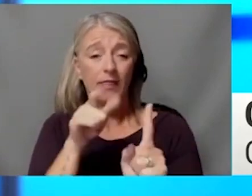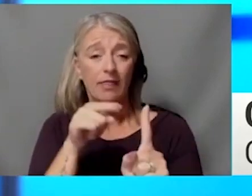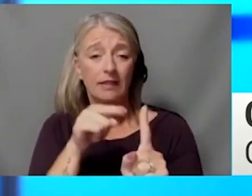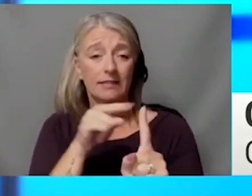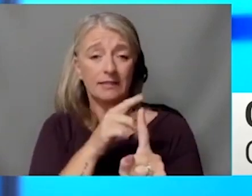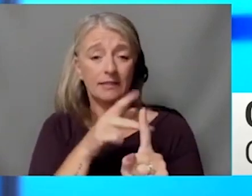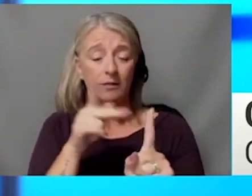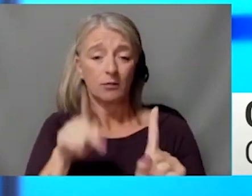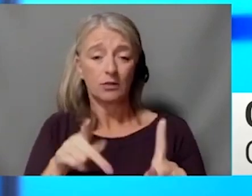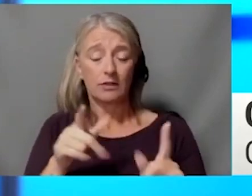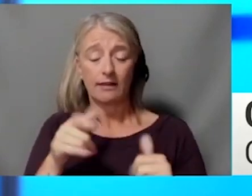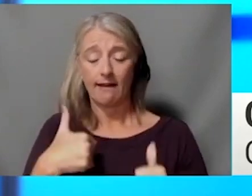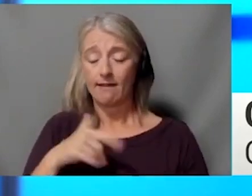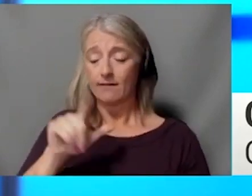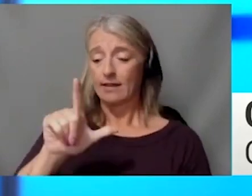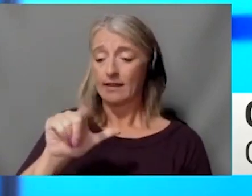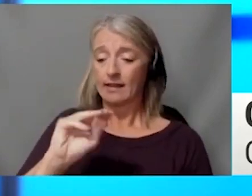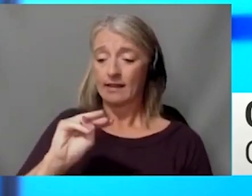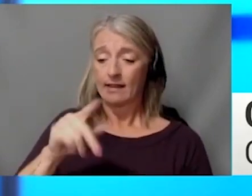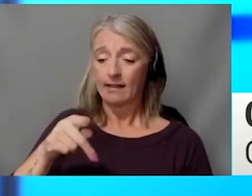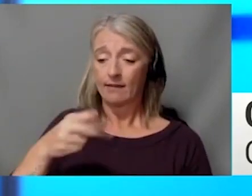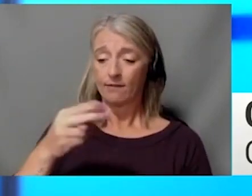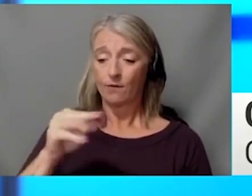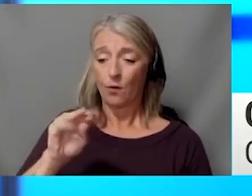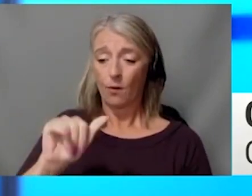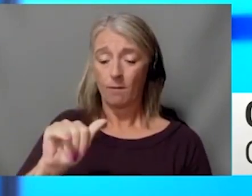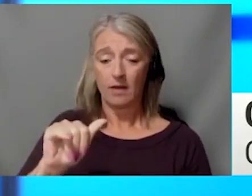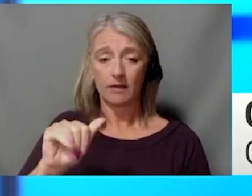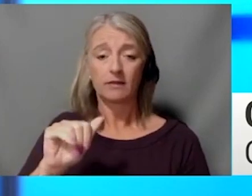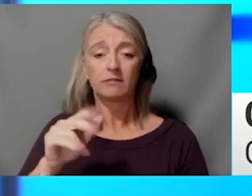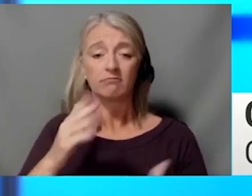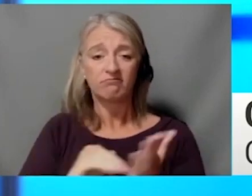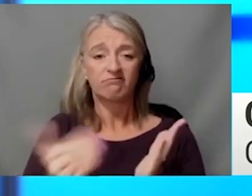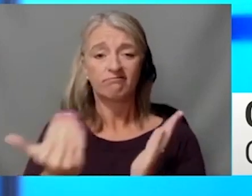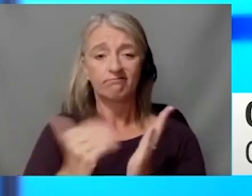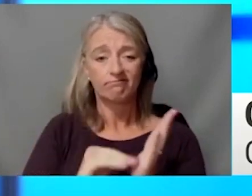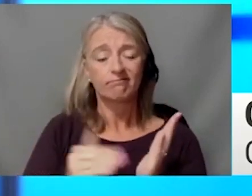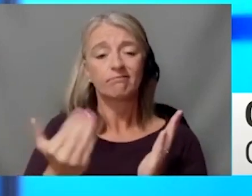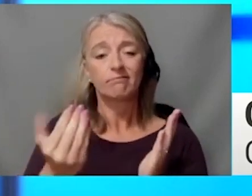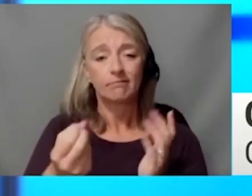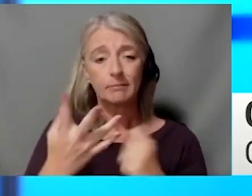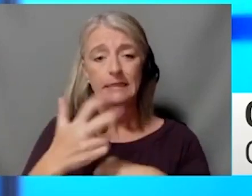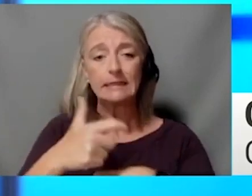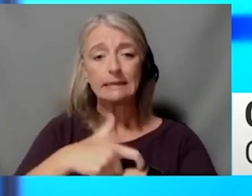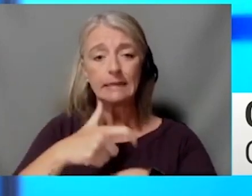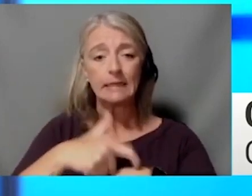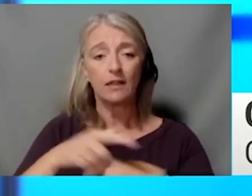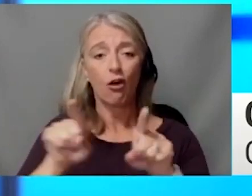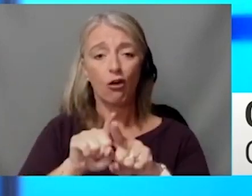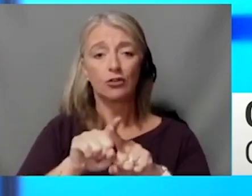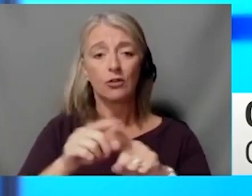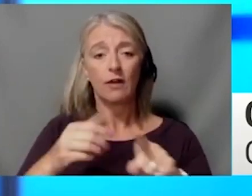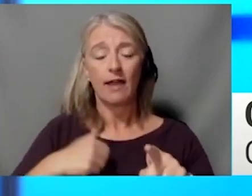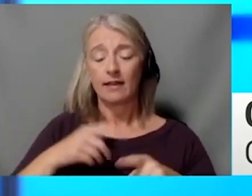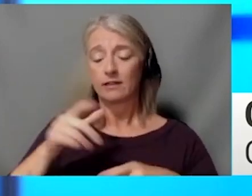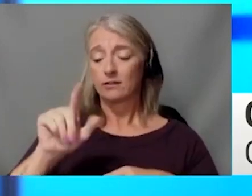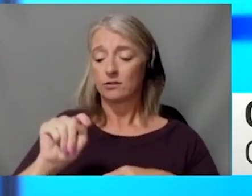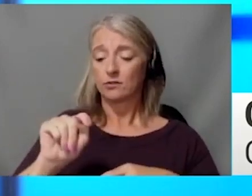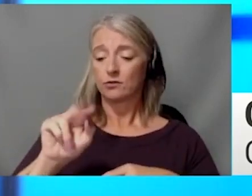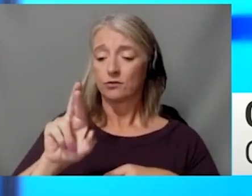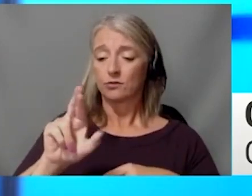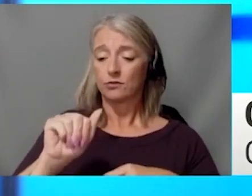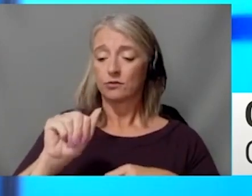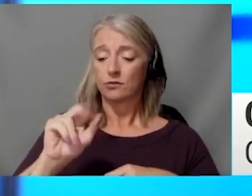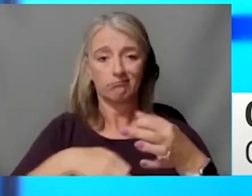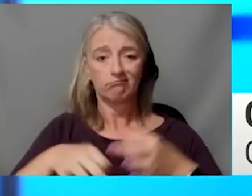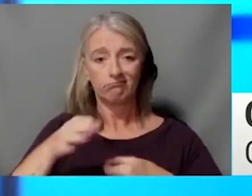and has also had a transplant. And so very immunocompromised type of patients. And we know